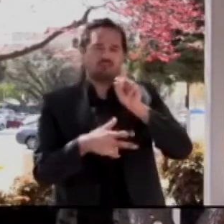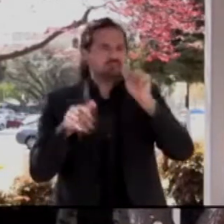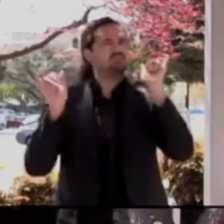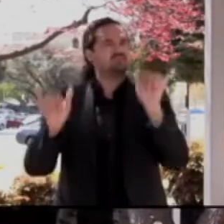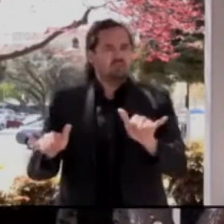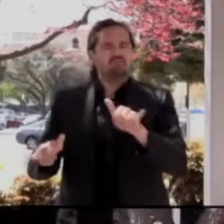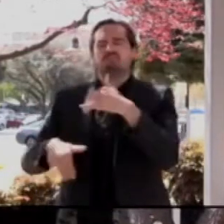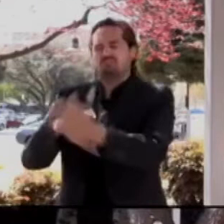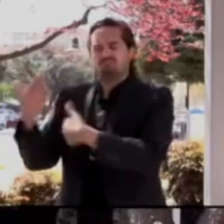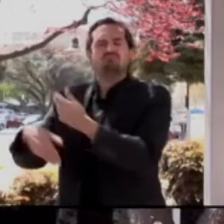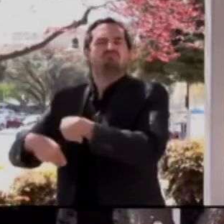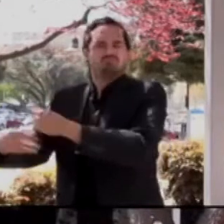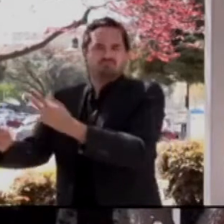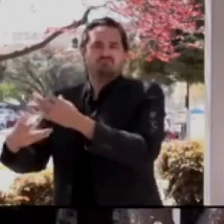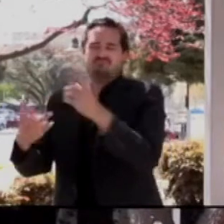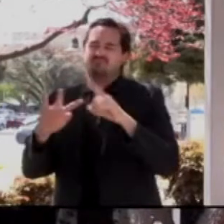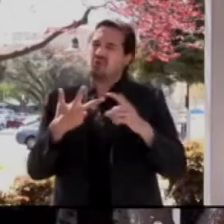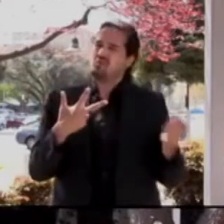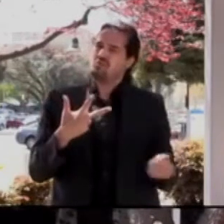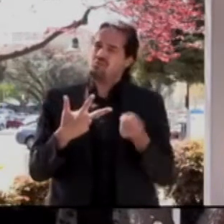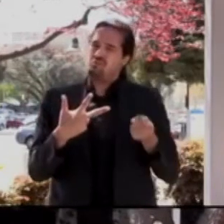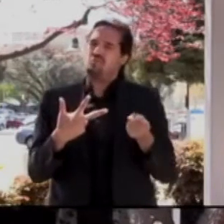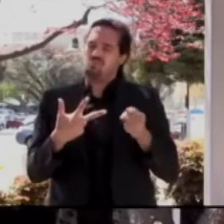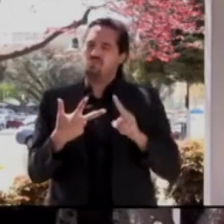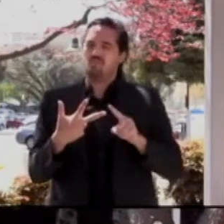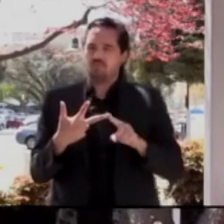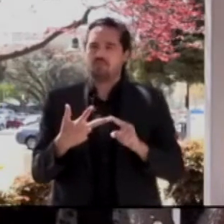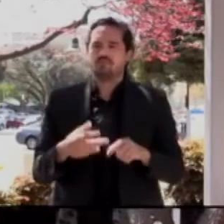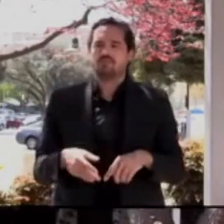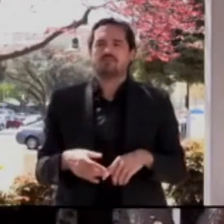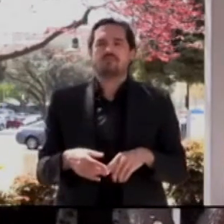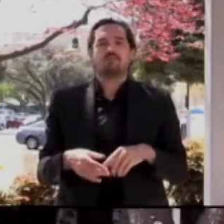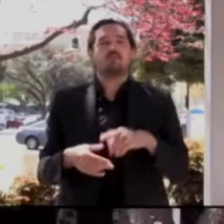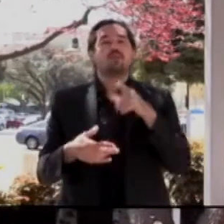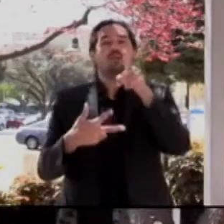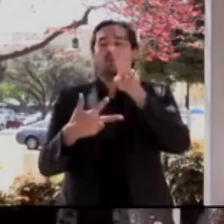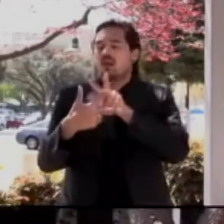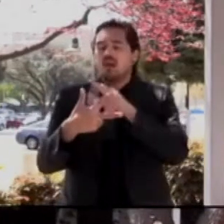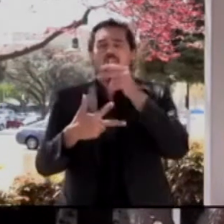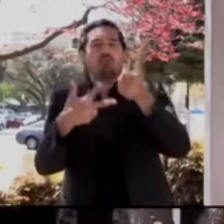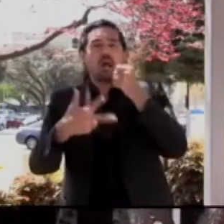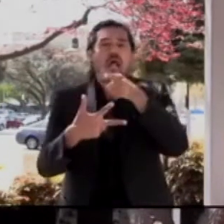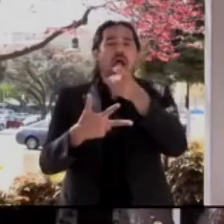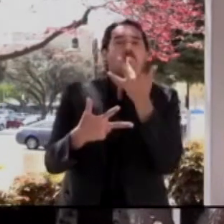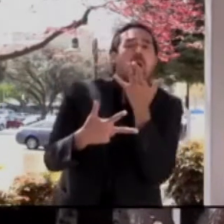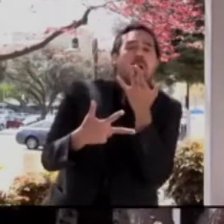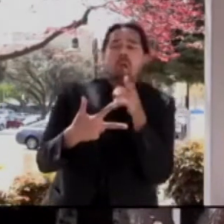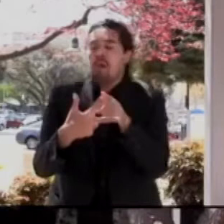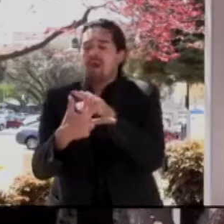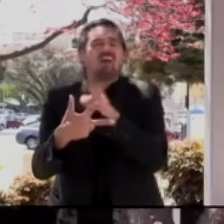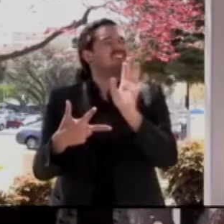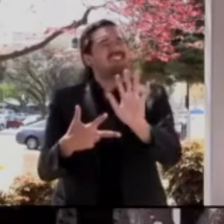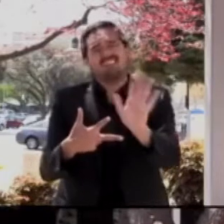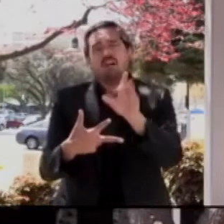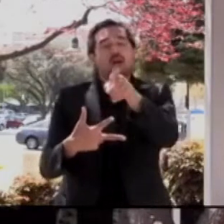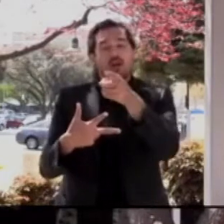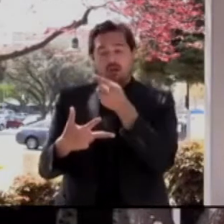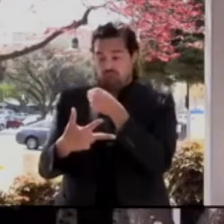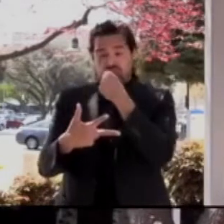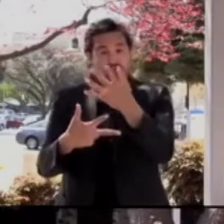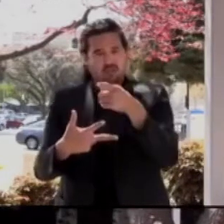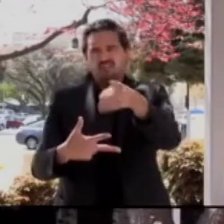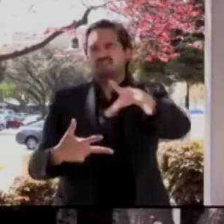please go ahead and do that as soon as possible. Another message I want to say, in addition to the thanks that